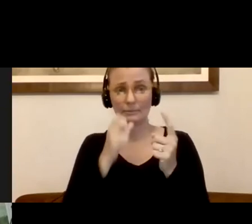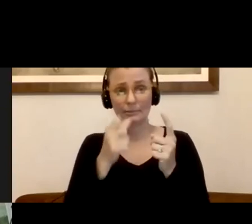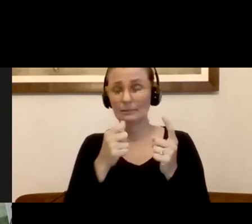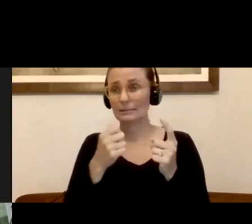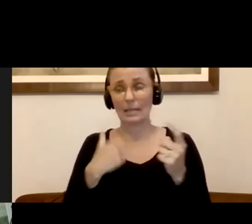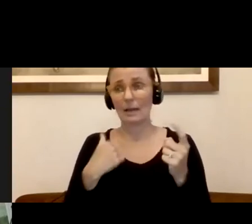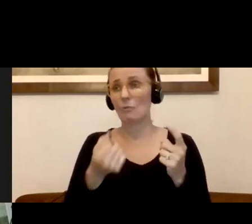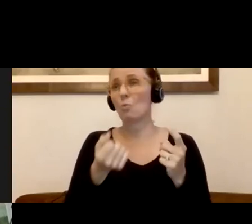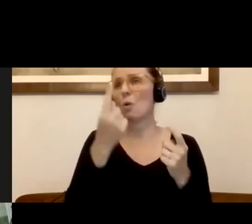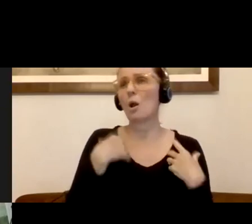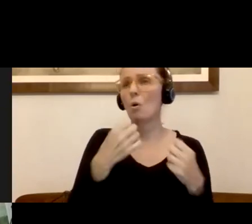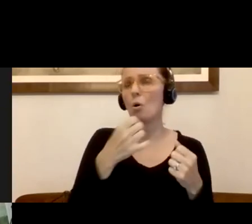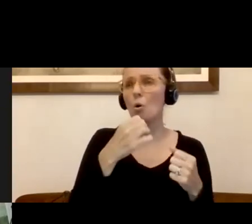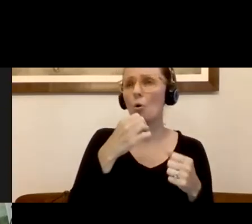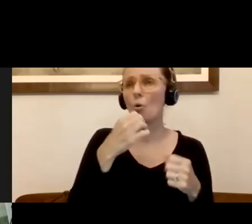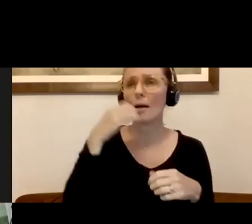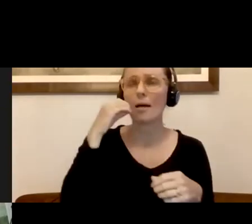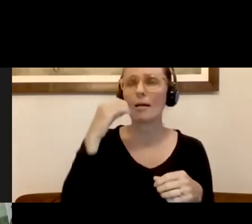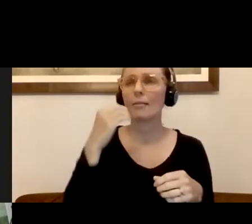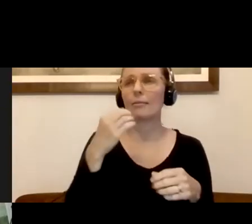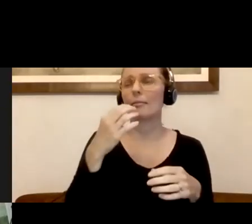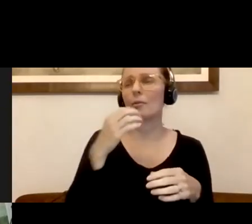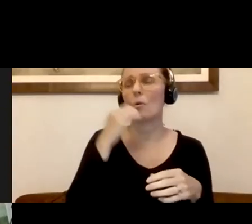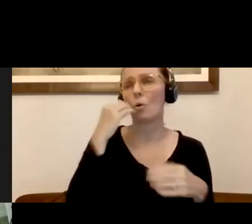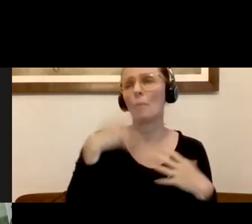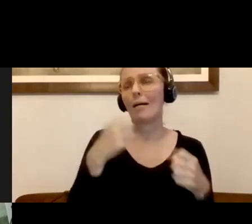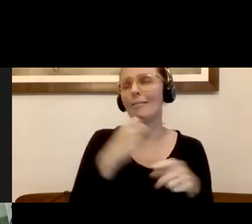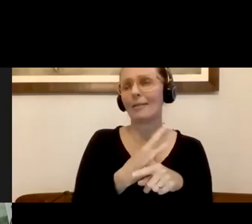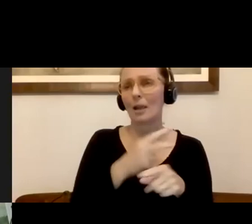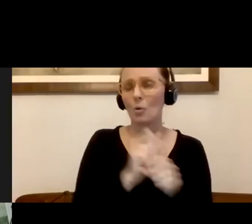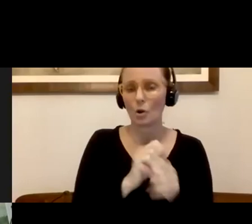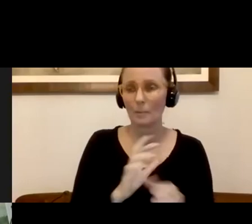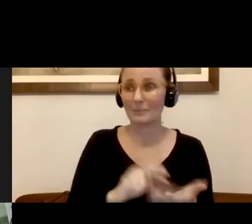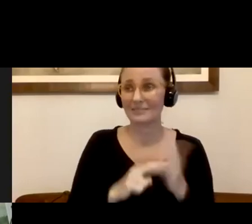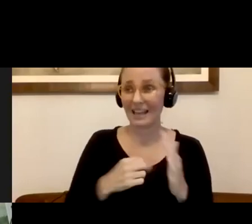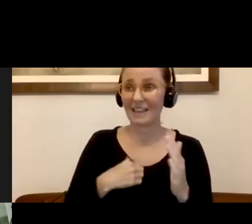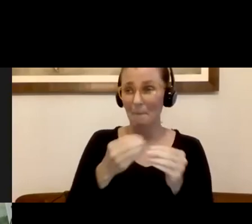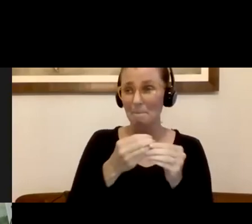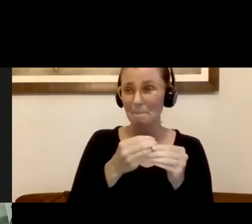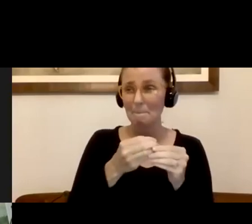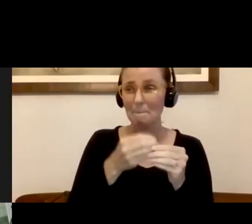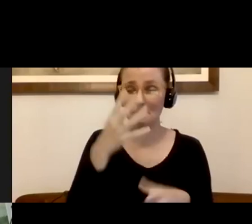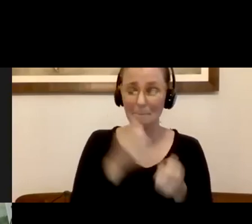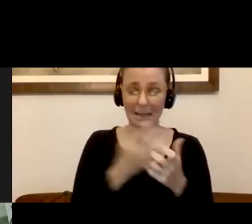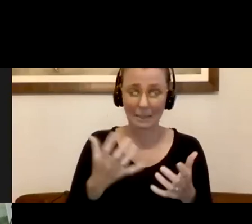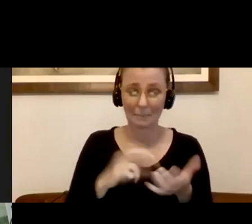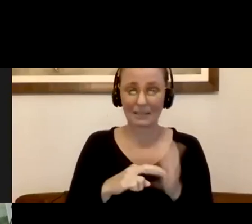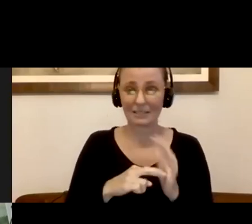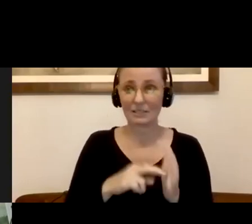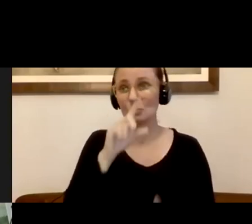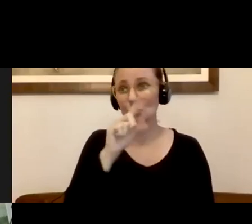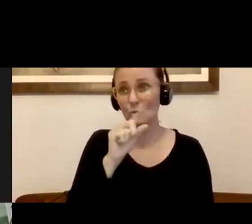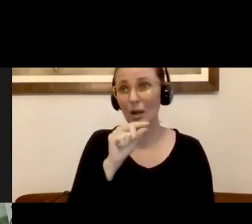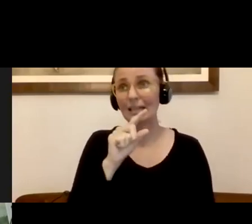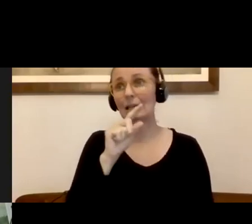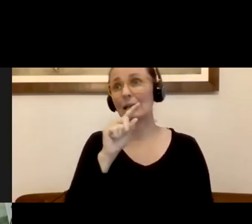worker or one VNA nurse, they have multiple. So that means there's, you know, 20, 30 people a day walking in and out